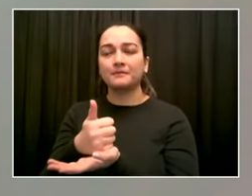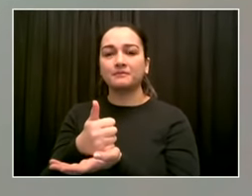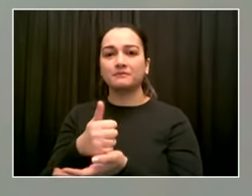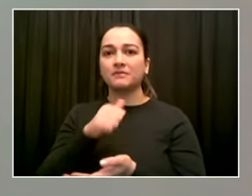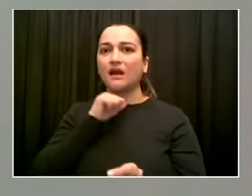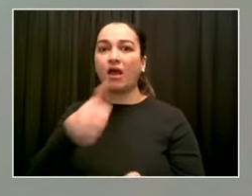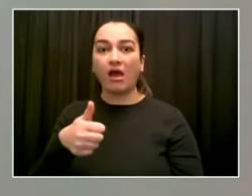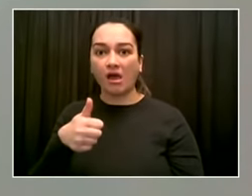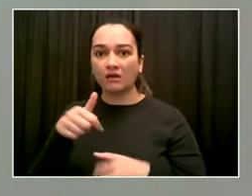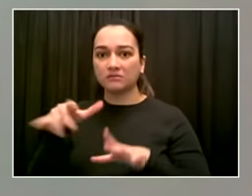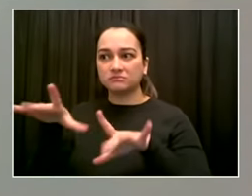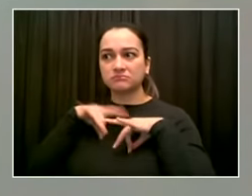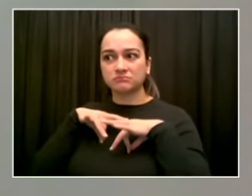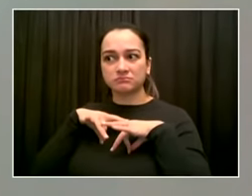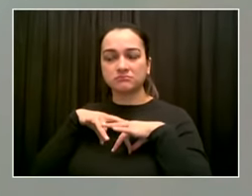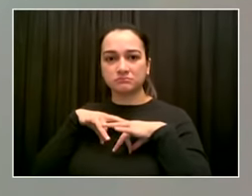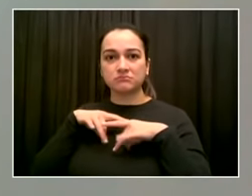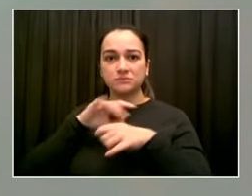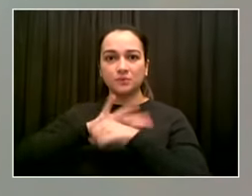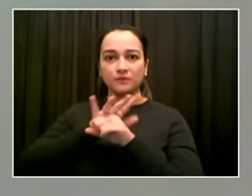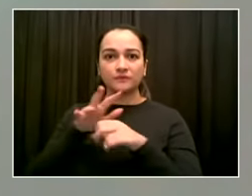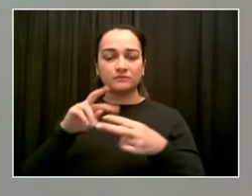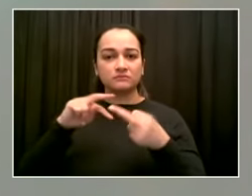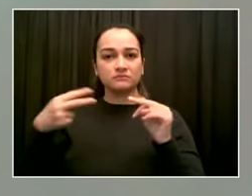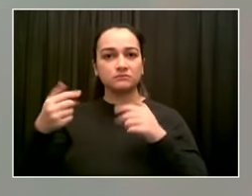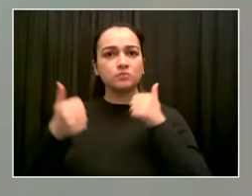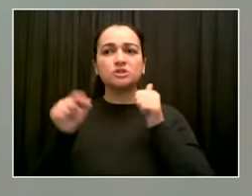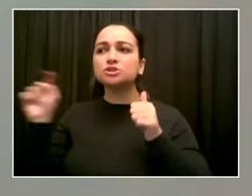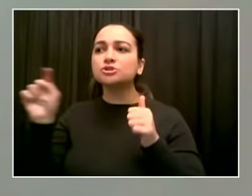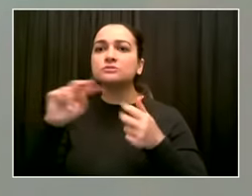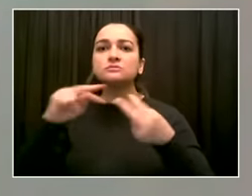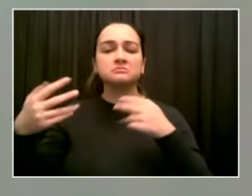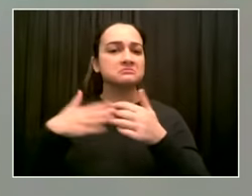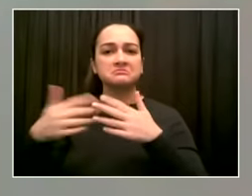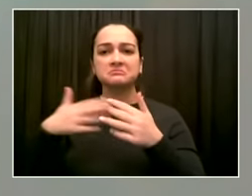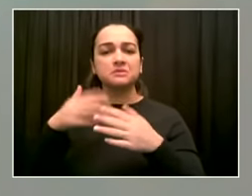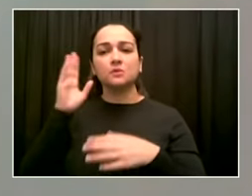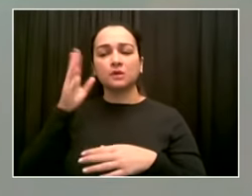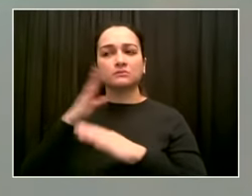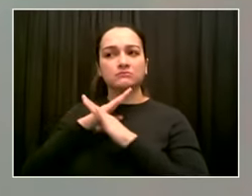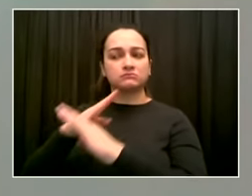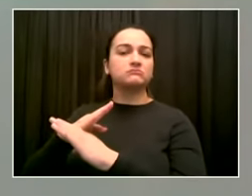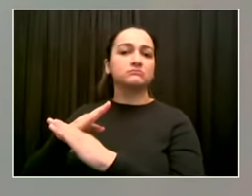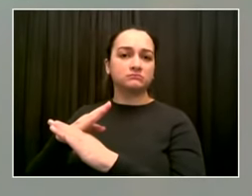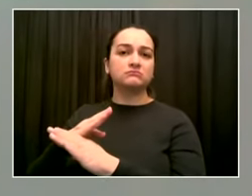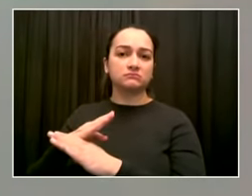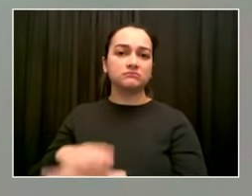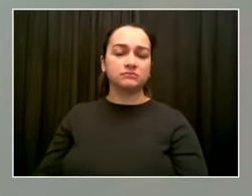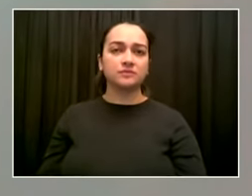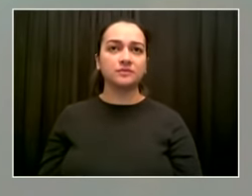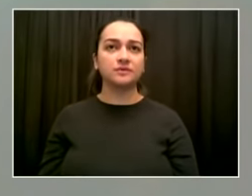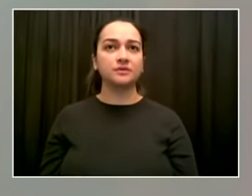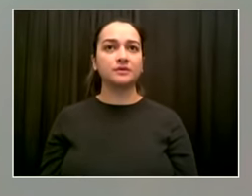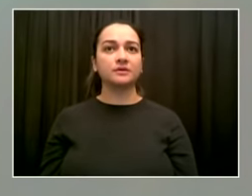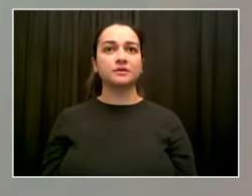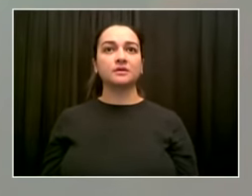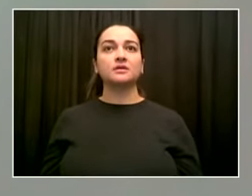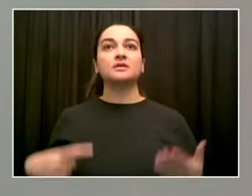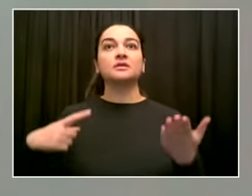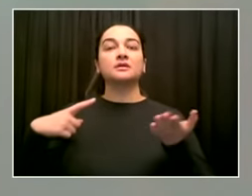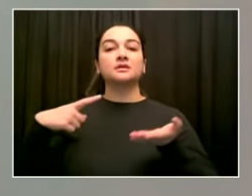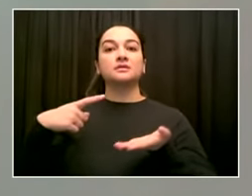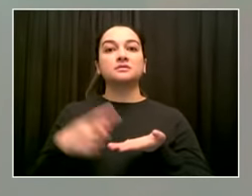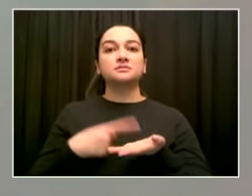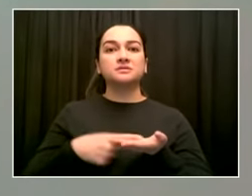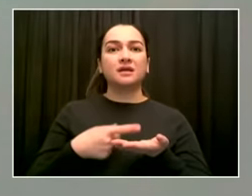but when those risks are amplified, they can tend to make people freeze or not take behaviors that we know are important. And we know things like vaccines